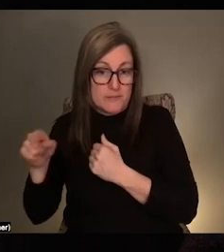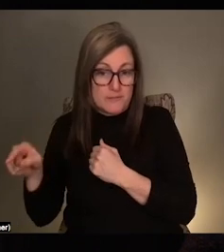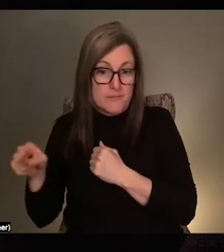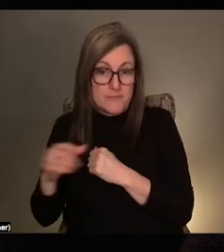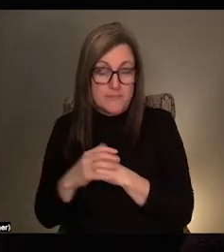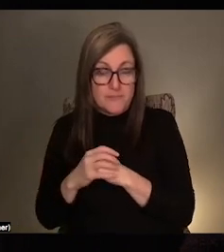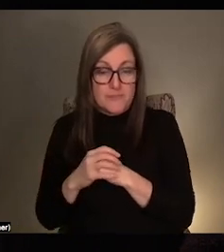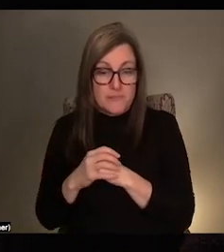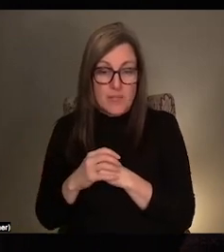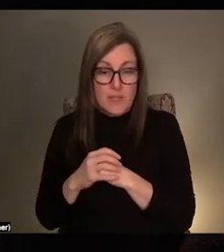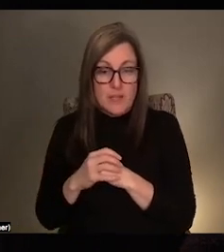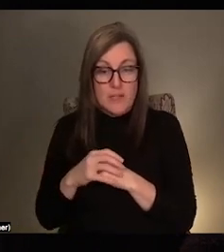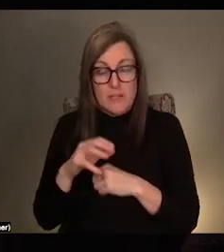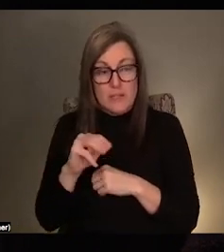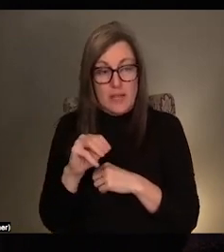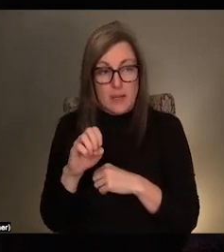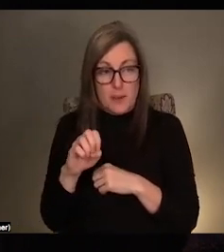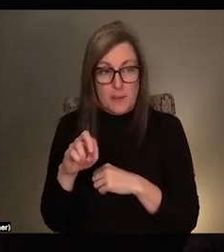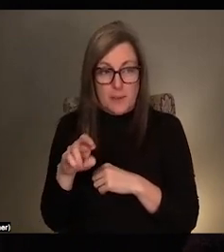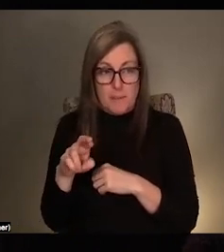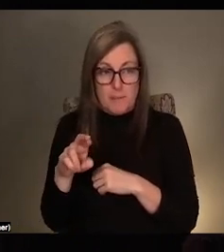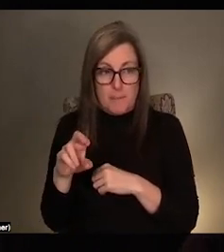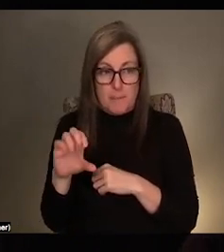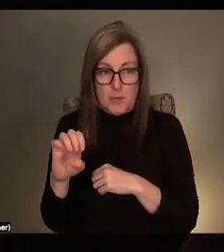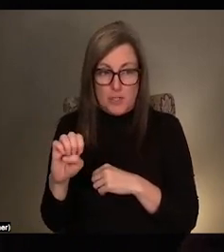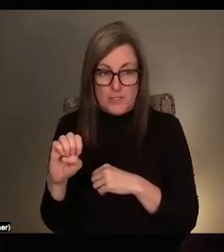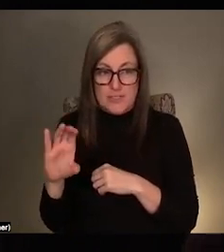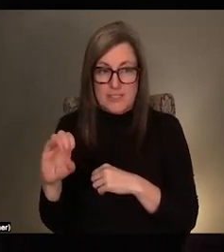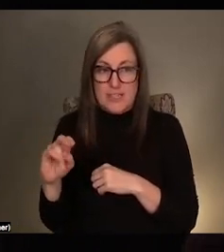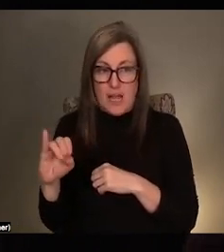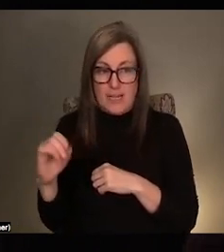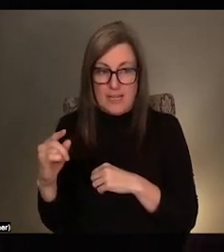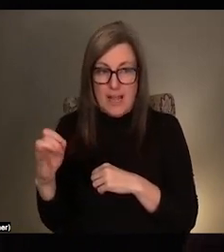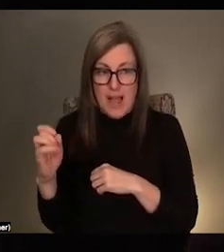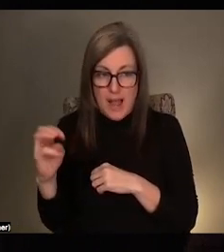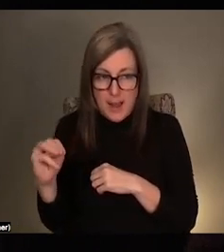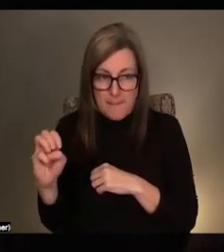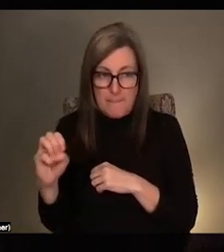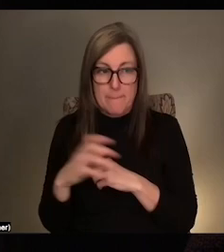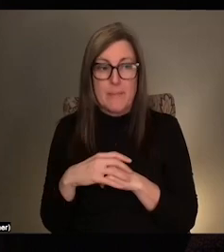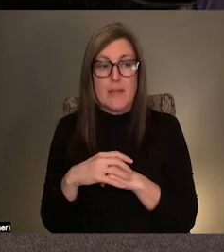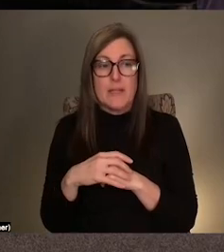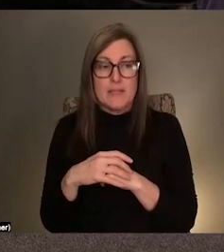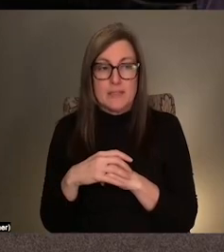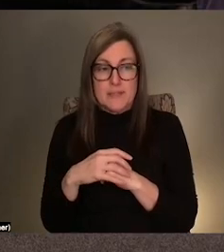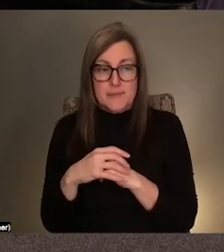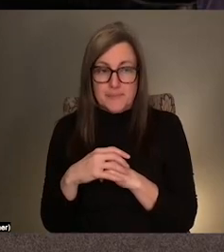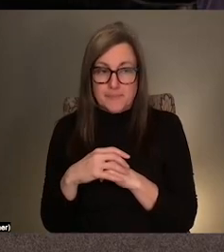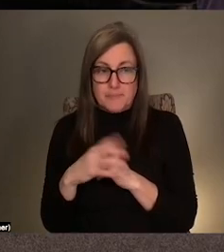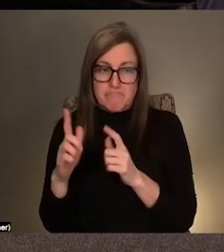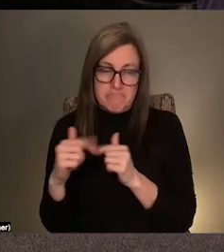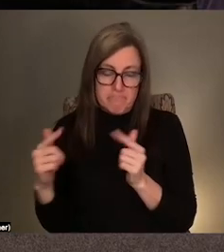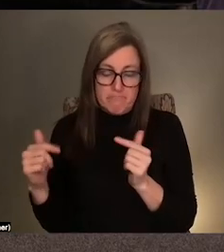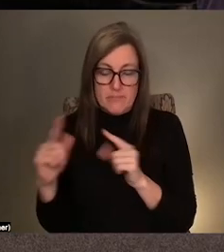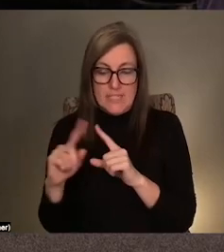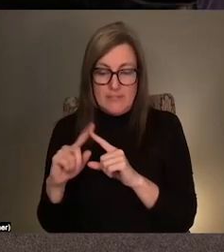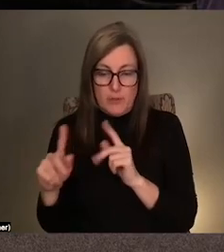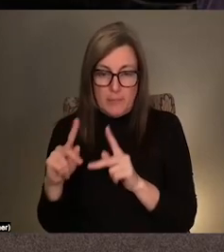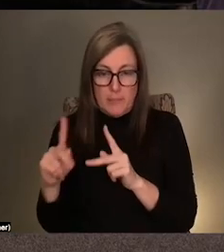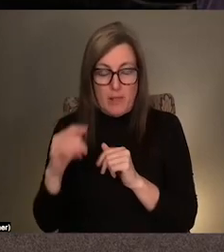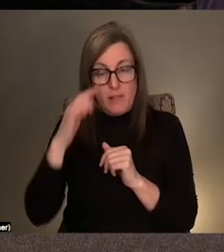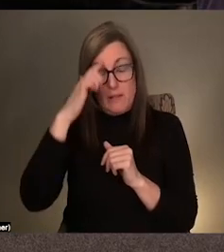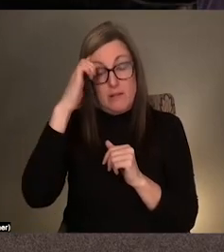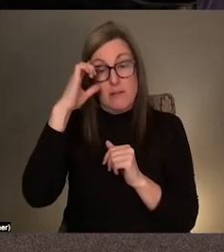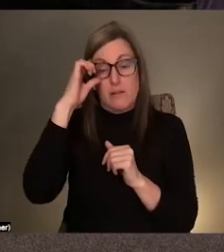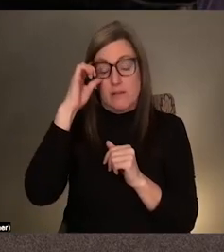here thinking about Merce Cunningham and Trisha Brown and Yvonne Rainer and so forth. So that I remember there was a moment when we started